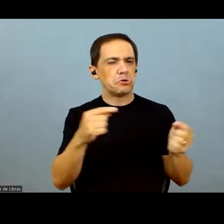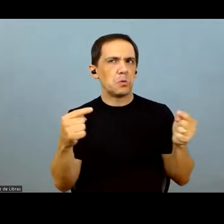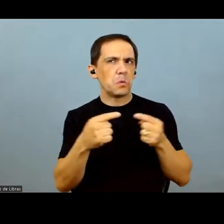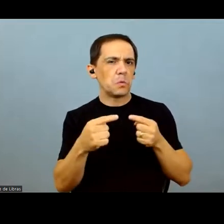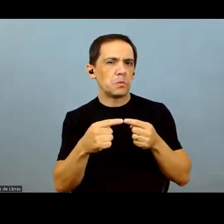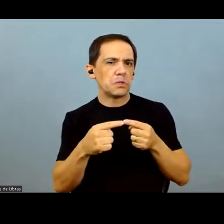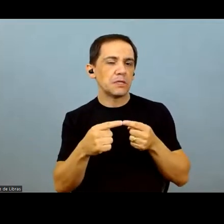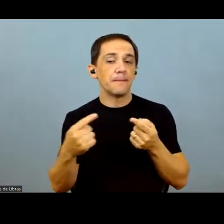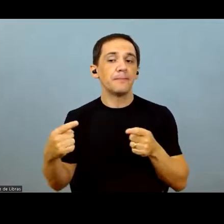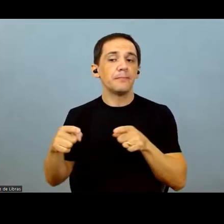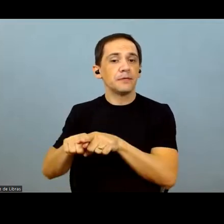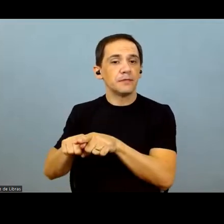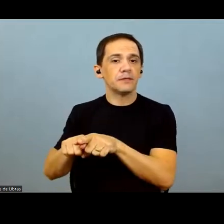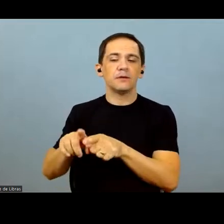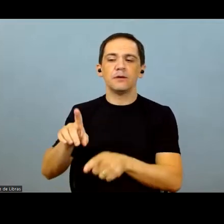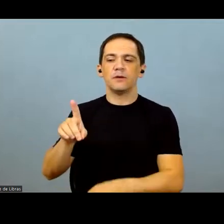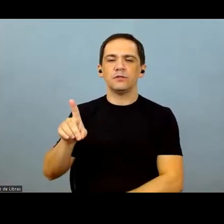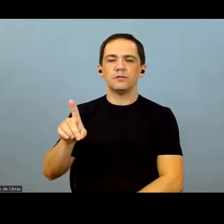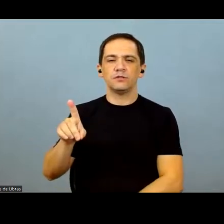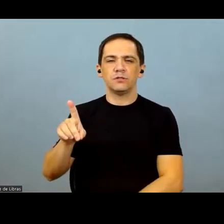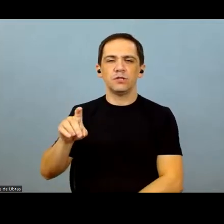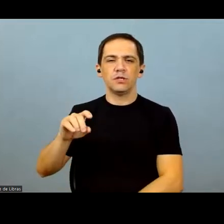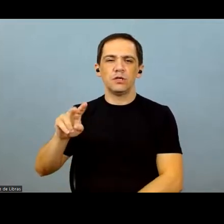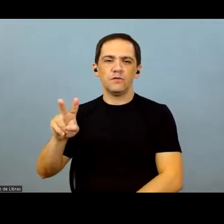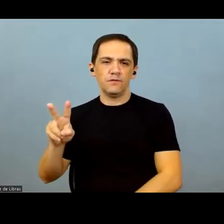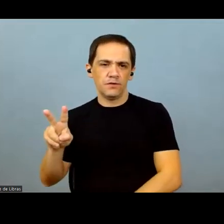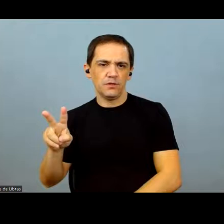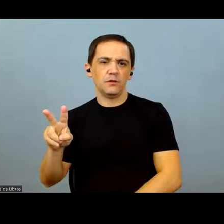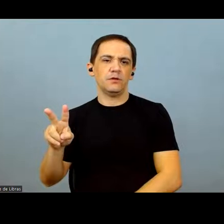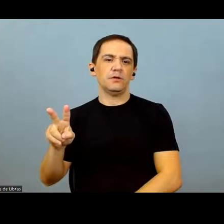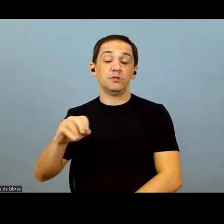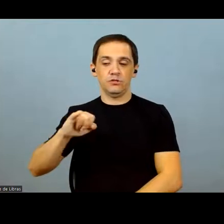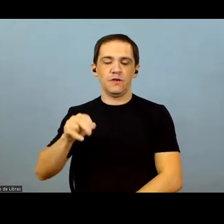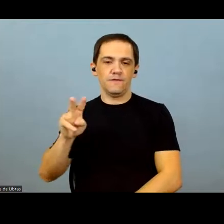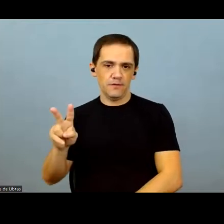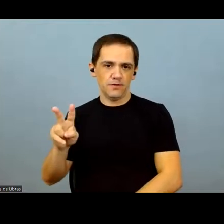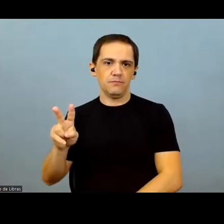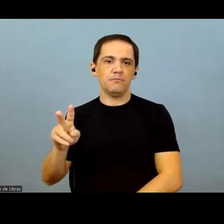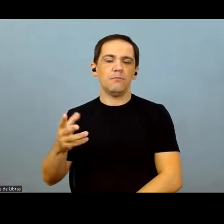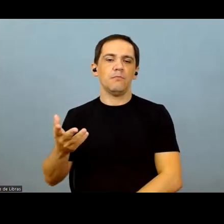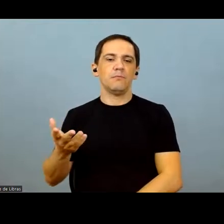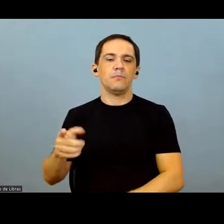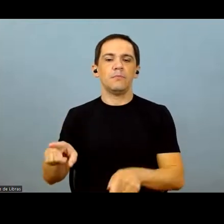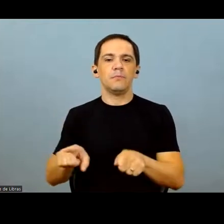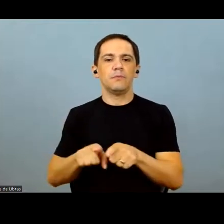considering your size, wouldn't it make sense to have a JV to